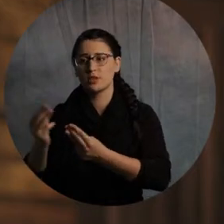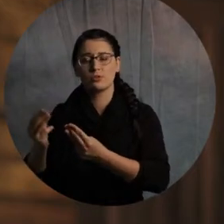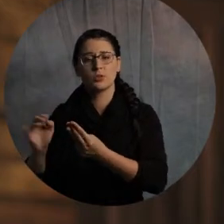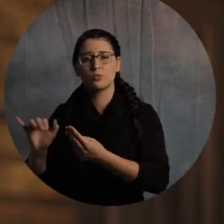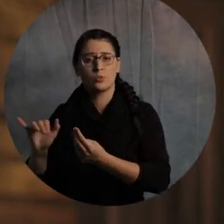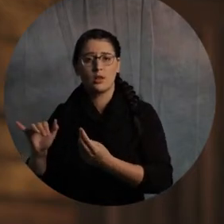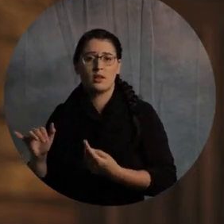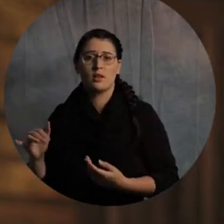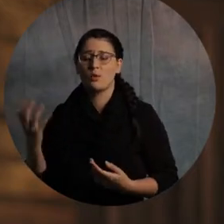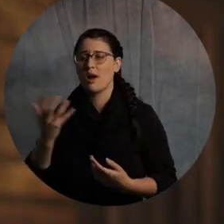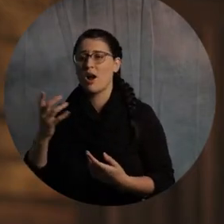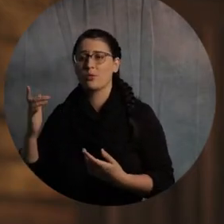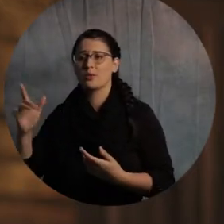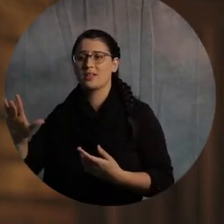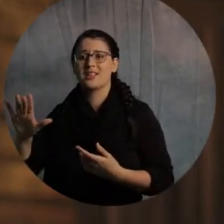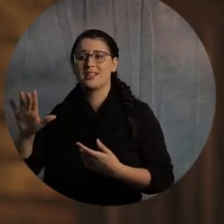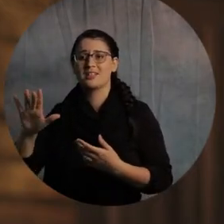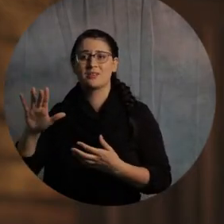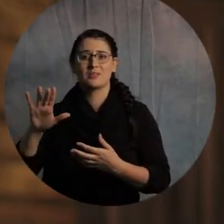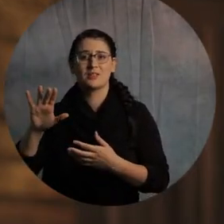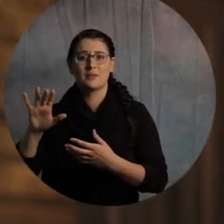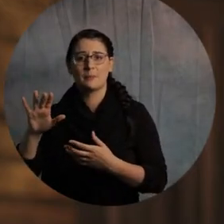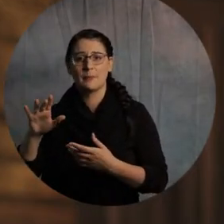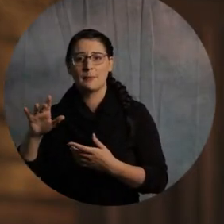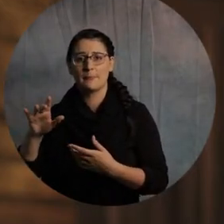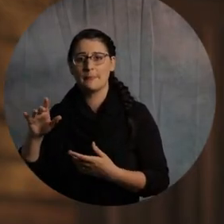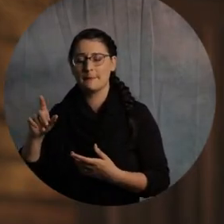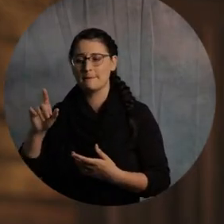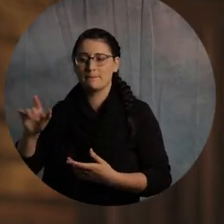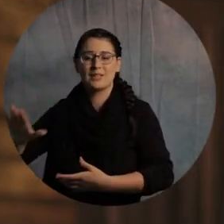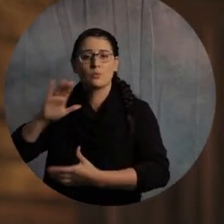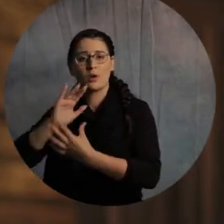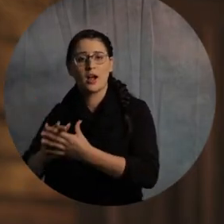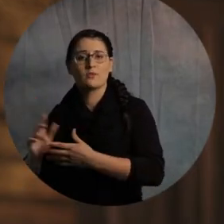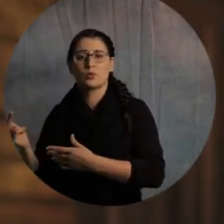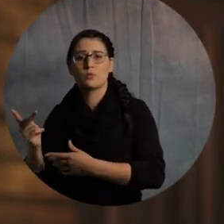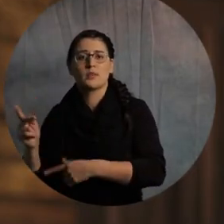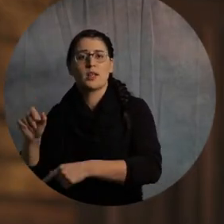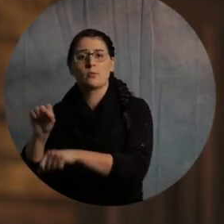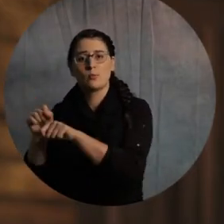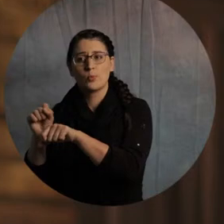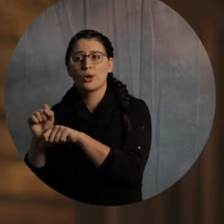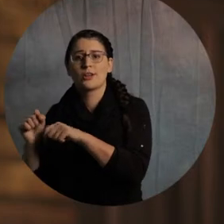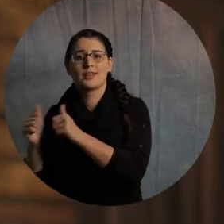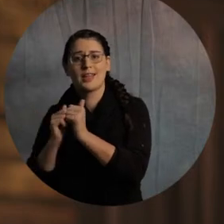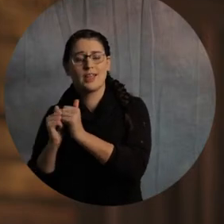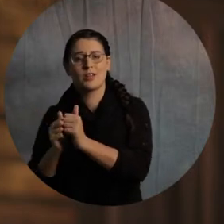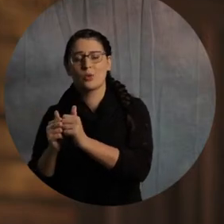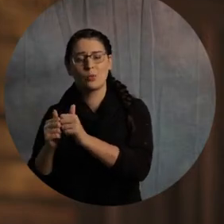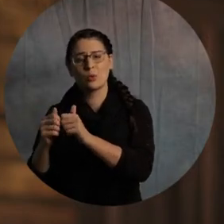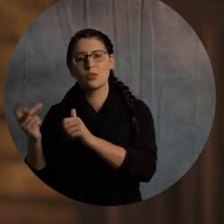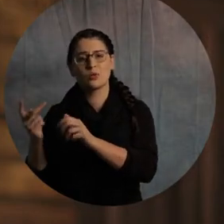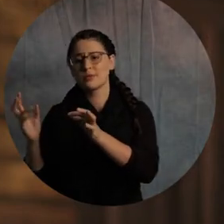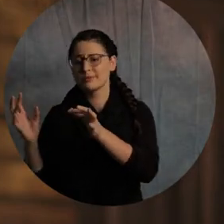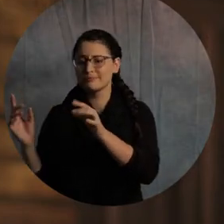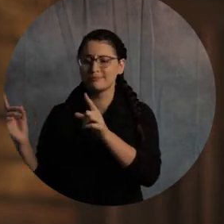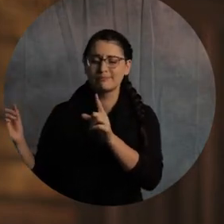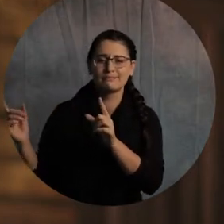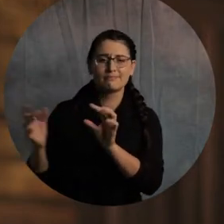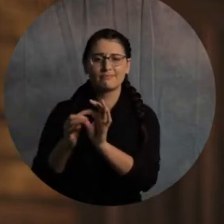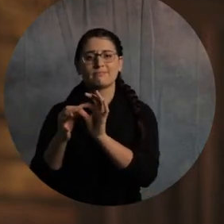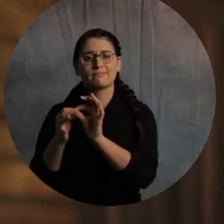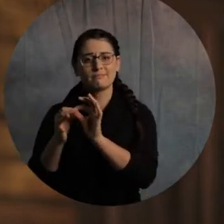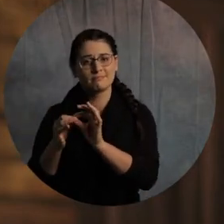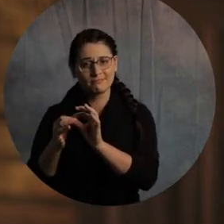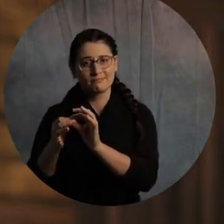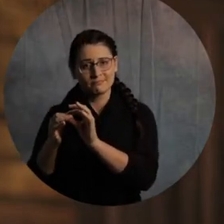that work begin to gel them together. So whether it's serving somewhere in the church or don't let